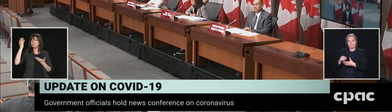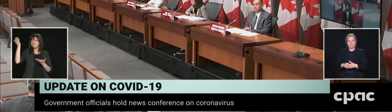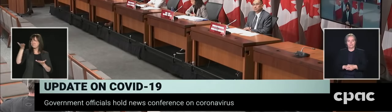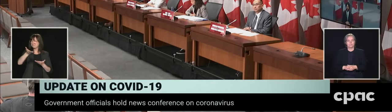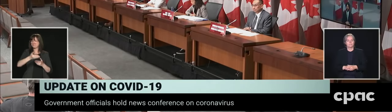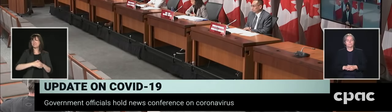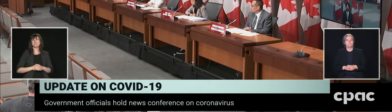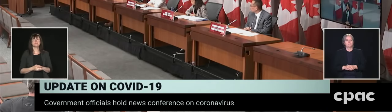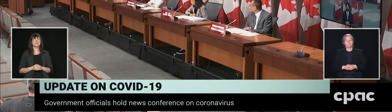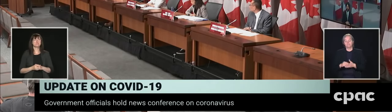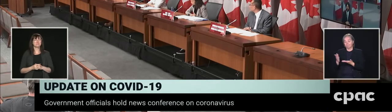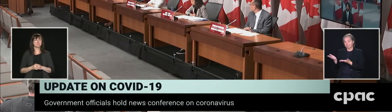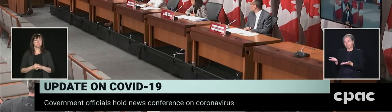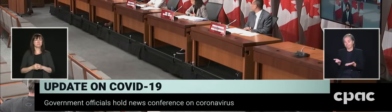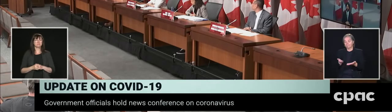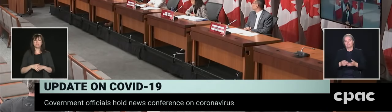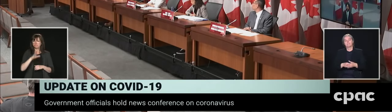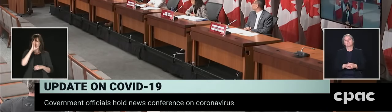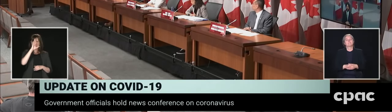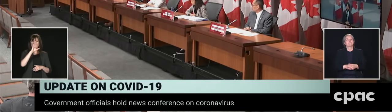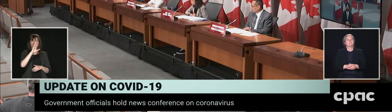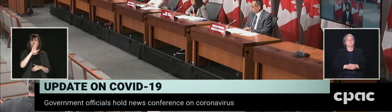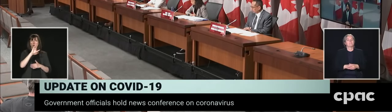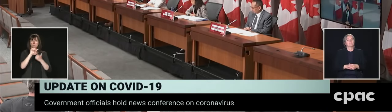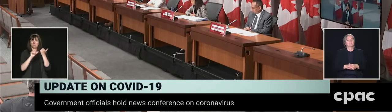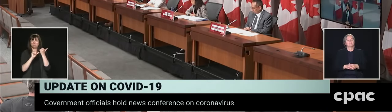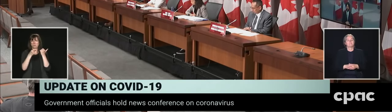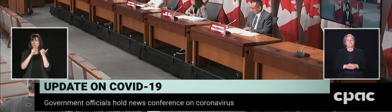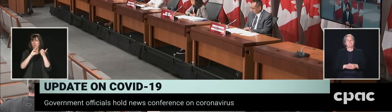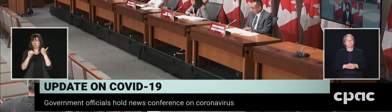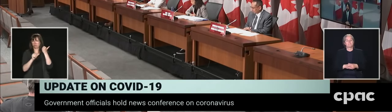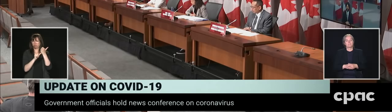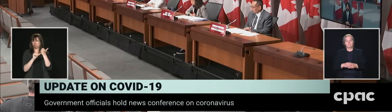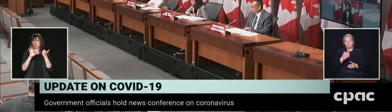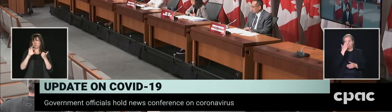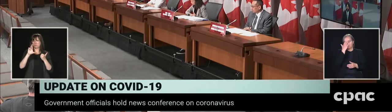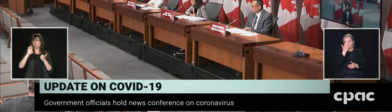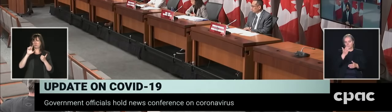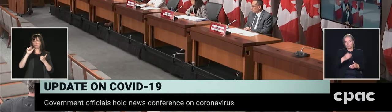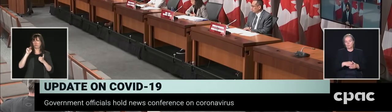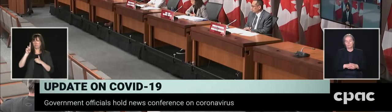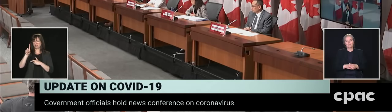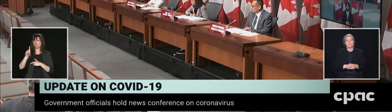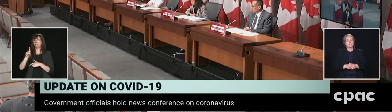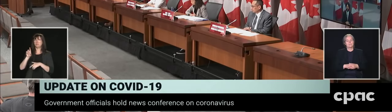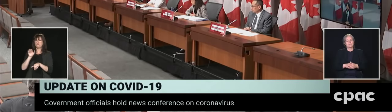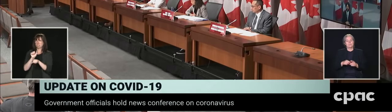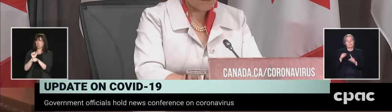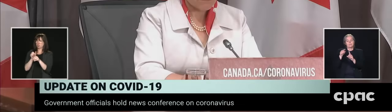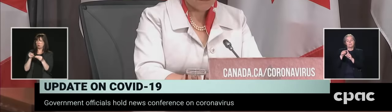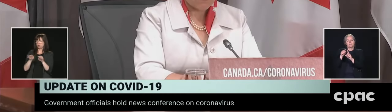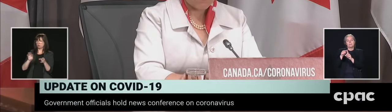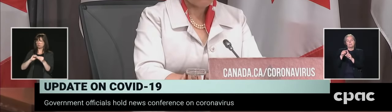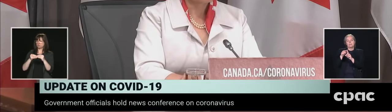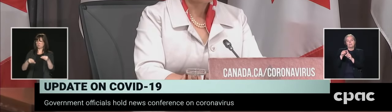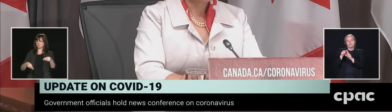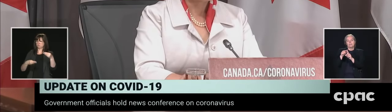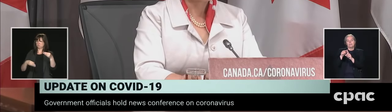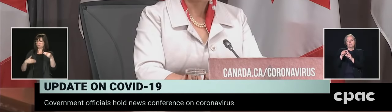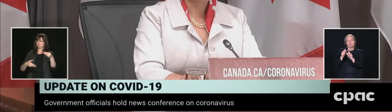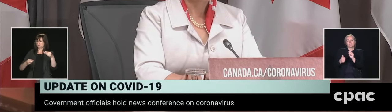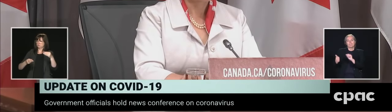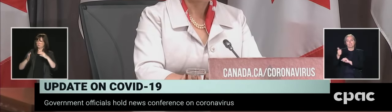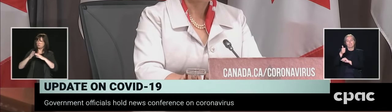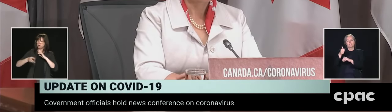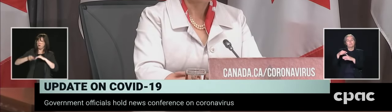Hello, Deputy Prime Minister. This question is for you. The job loss numbers out today are at historic levels in both Canada and the U.S.,